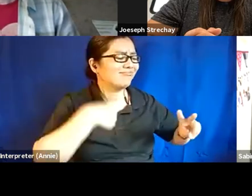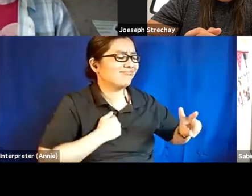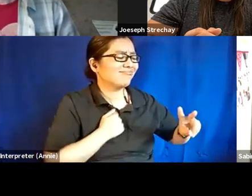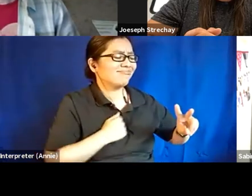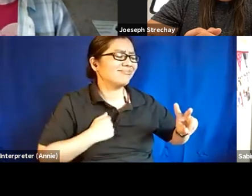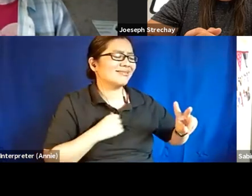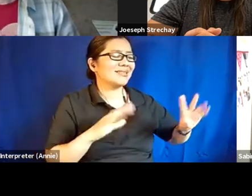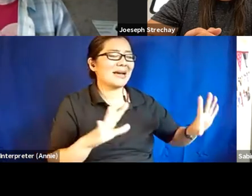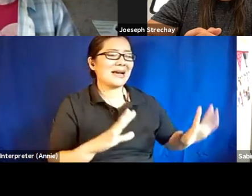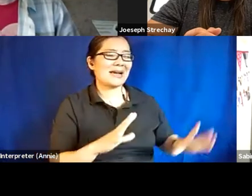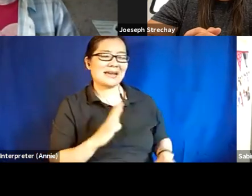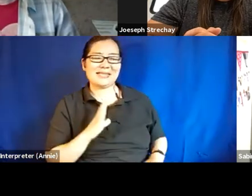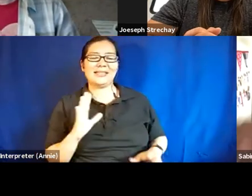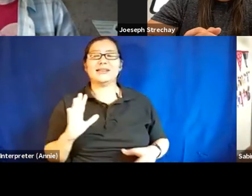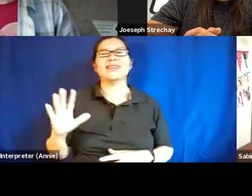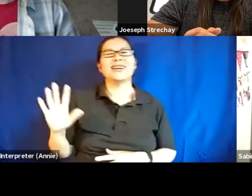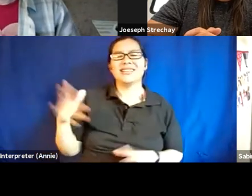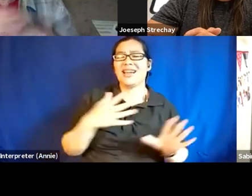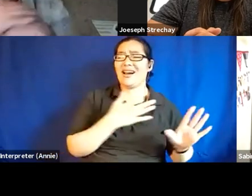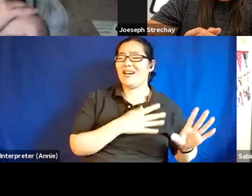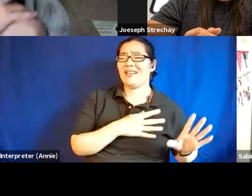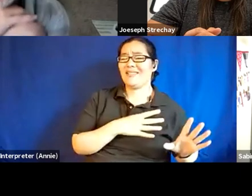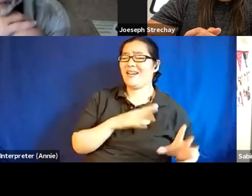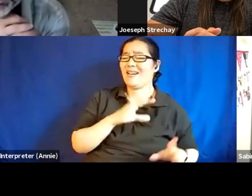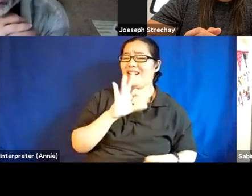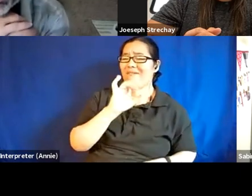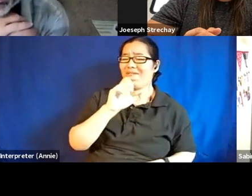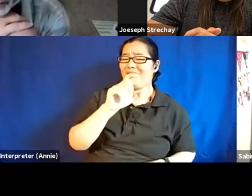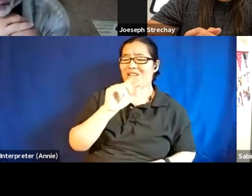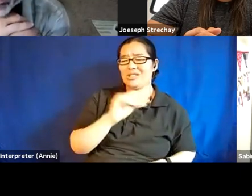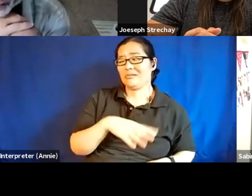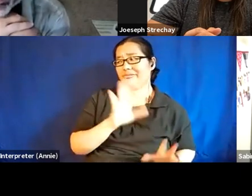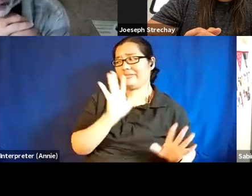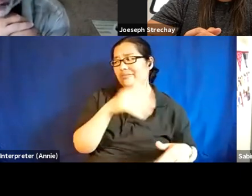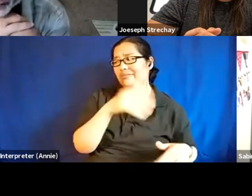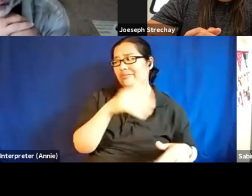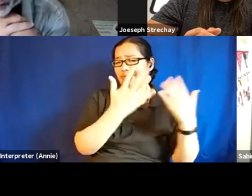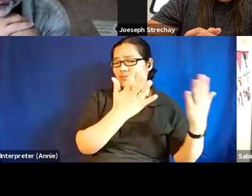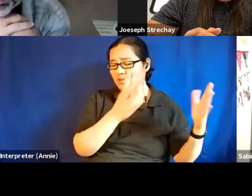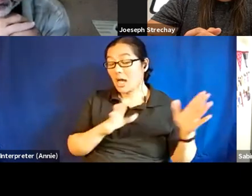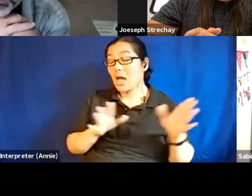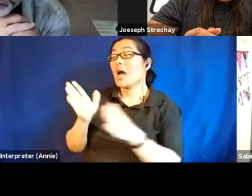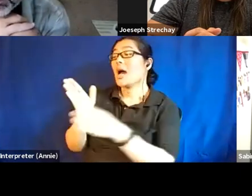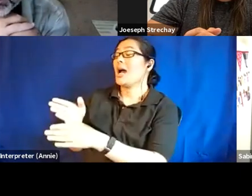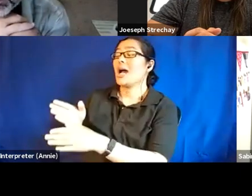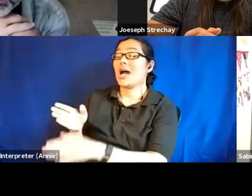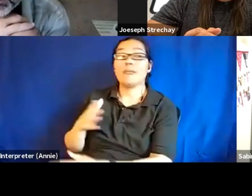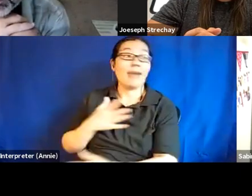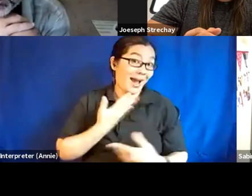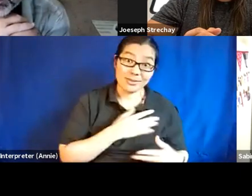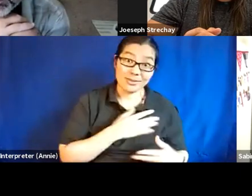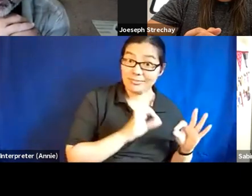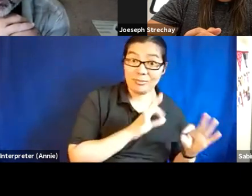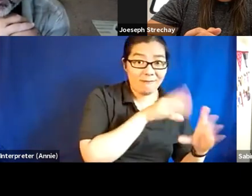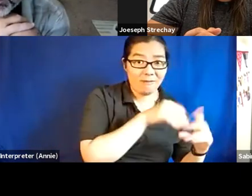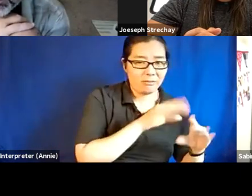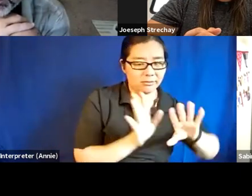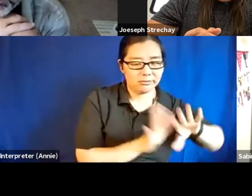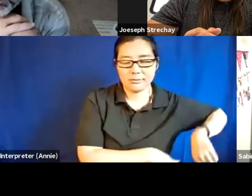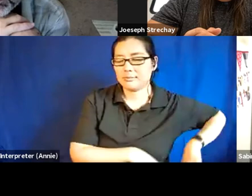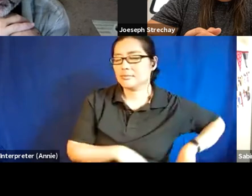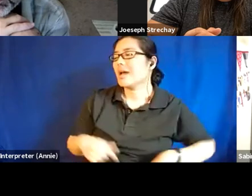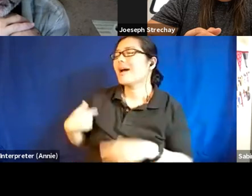sorry. Yeah. I don't fuck with fiction. I'm very happy for people who enjoy making it. I don't, I don't, I'm not particularly interested in building a world